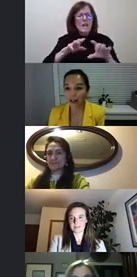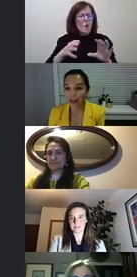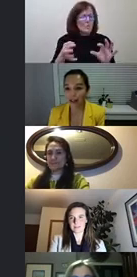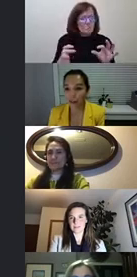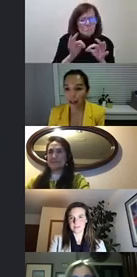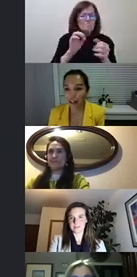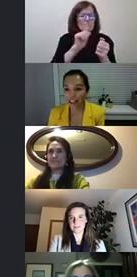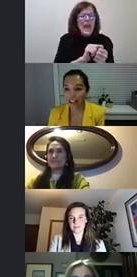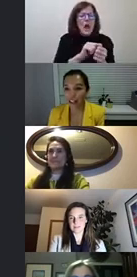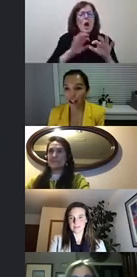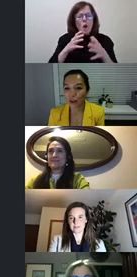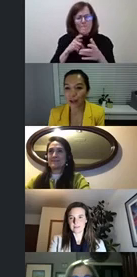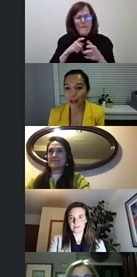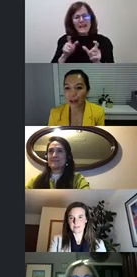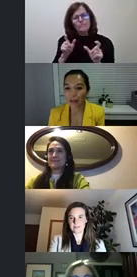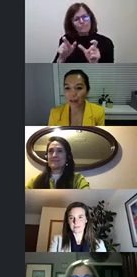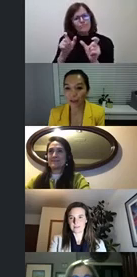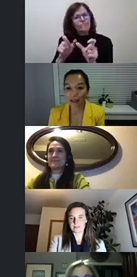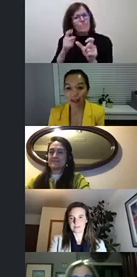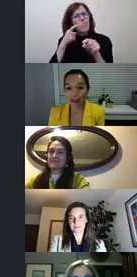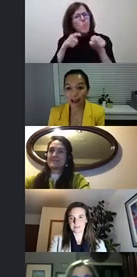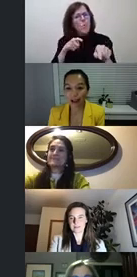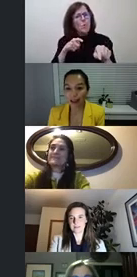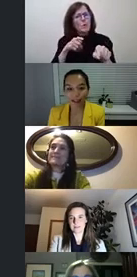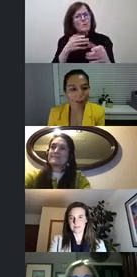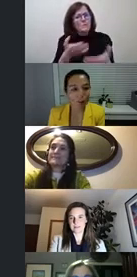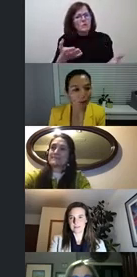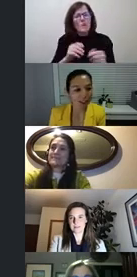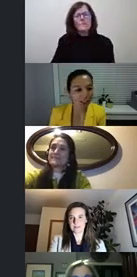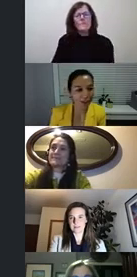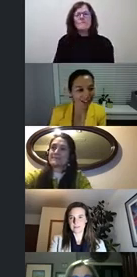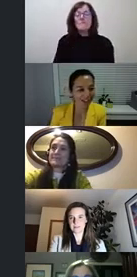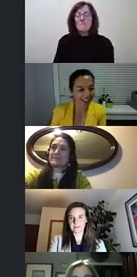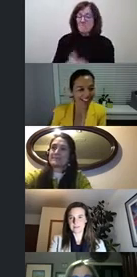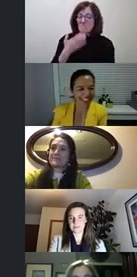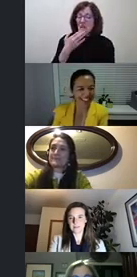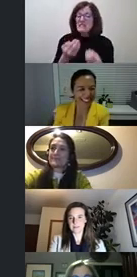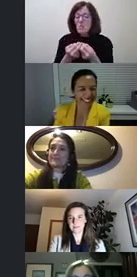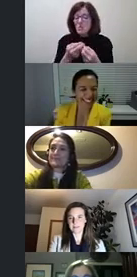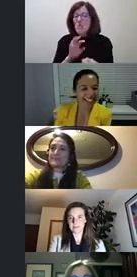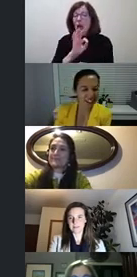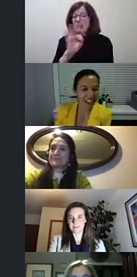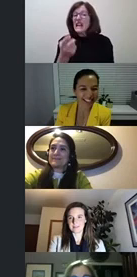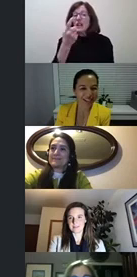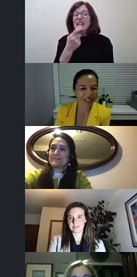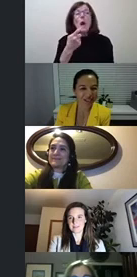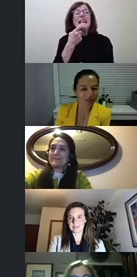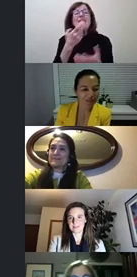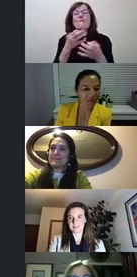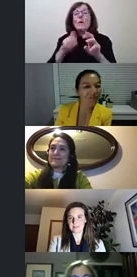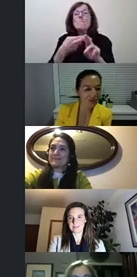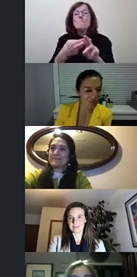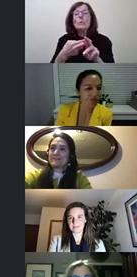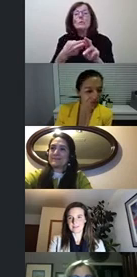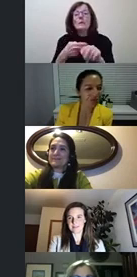is an excellent question thank you um I would like to take on that I'd be happy to comment